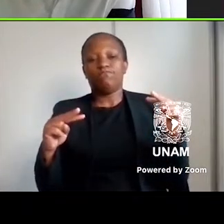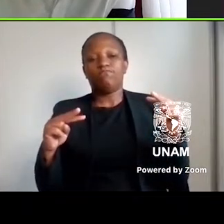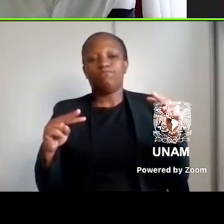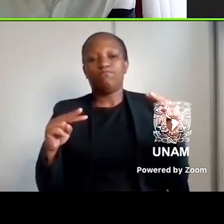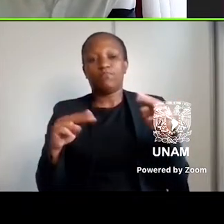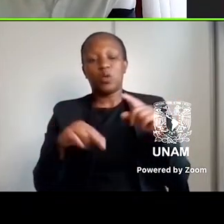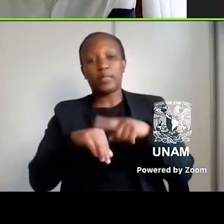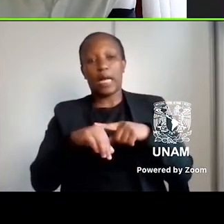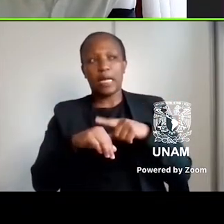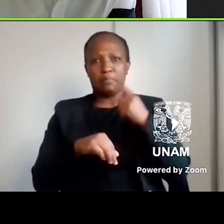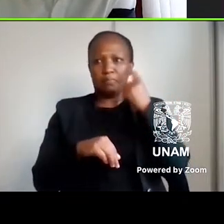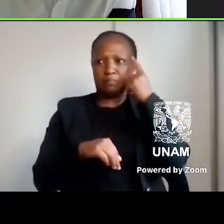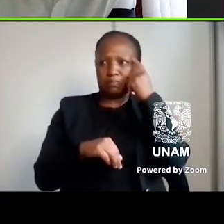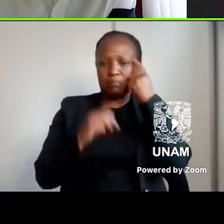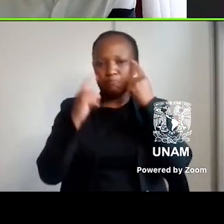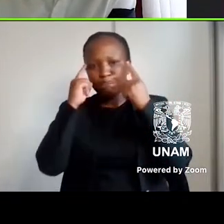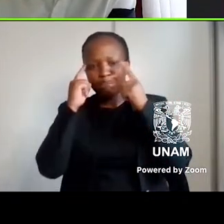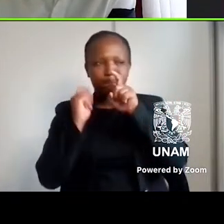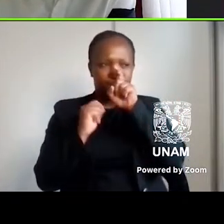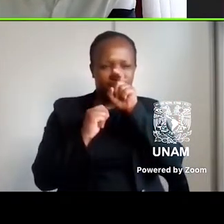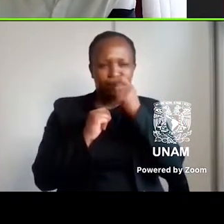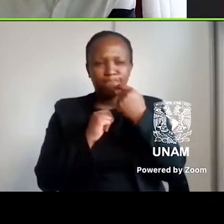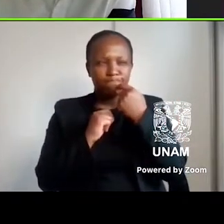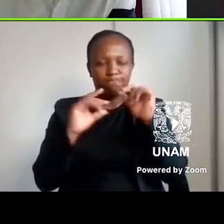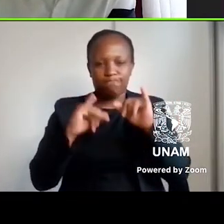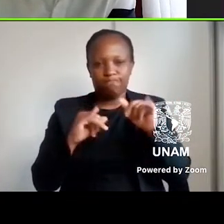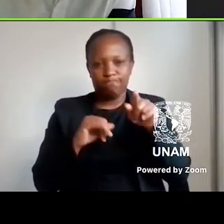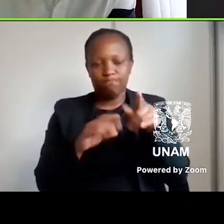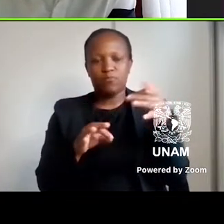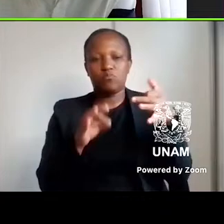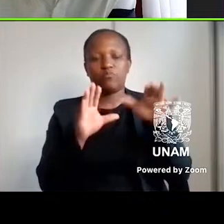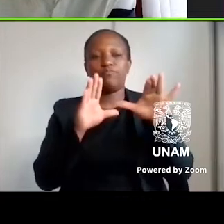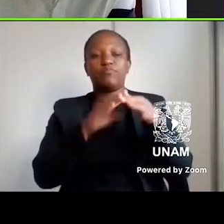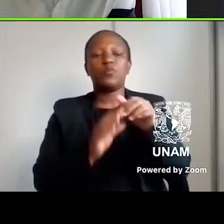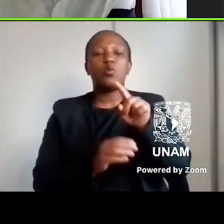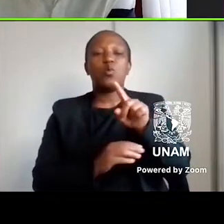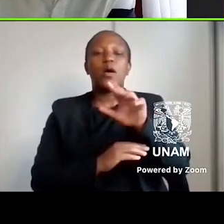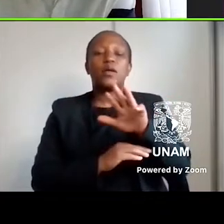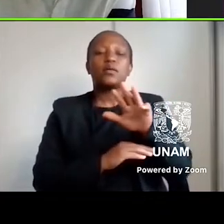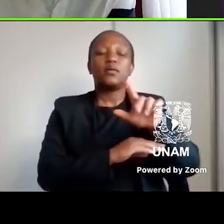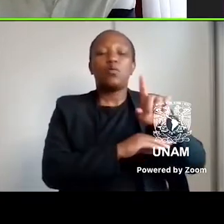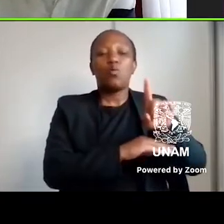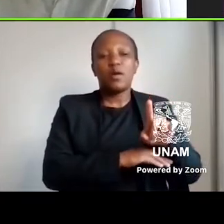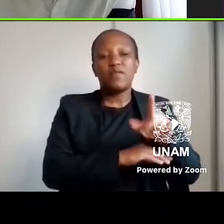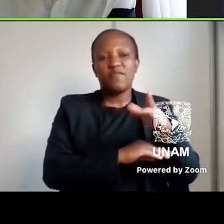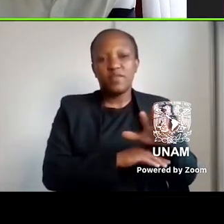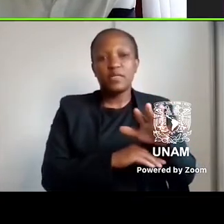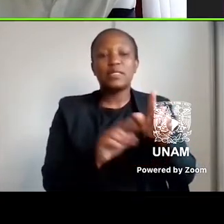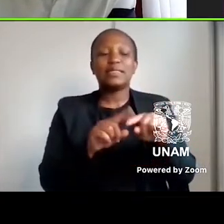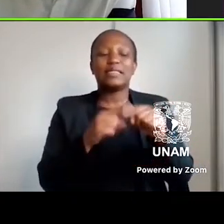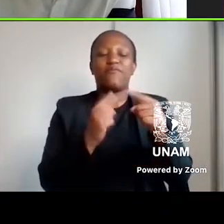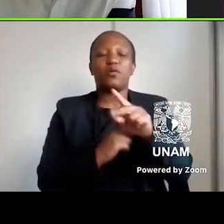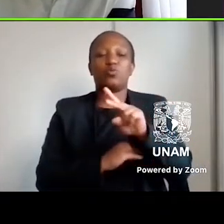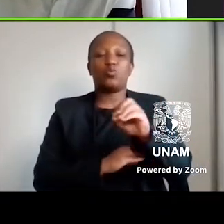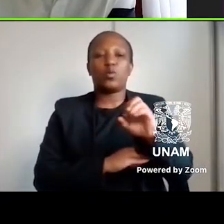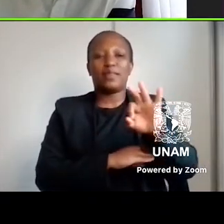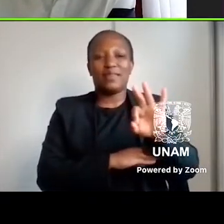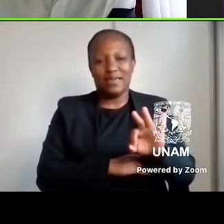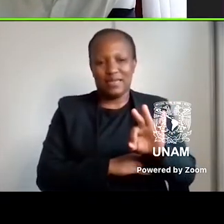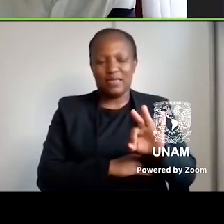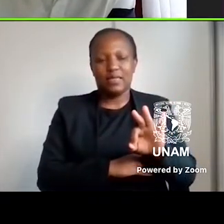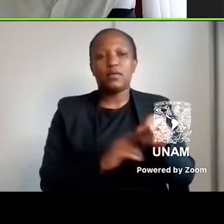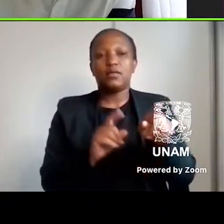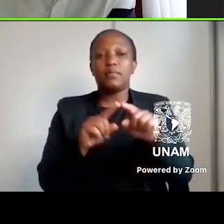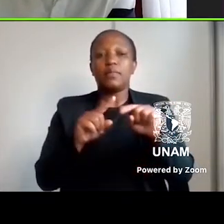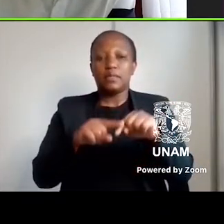suspense. The political landscape in 1981 was different to that of the Reactive's 2003 and different again to Nchanga